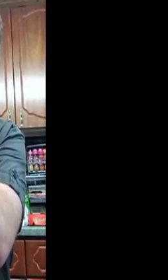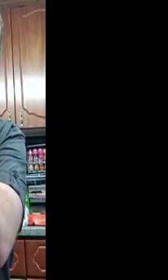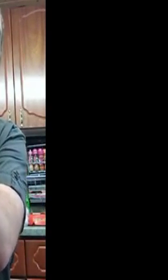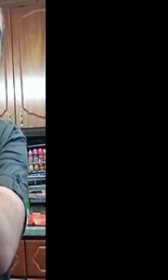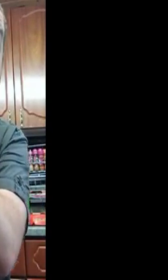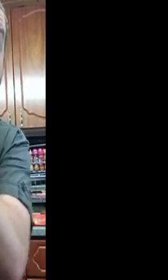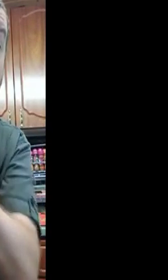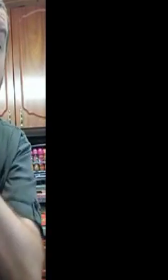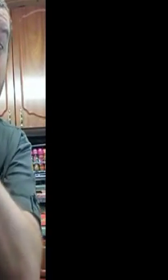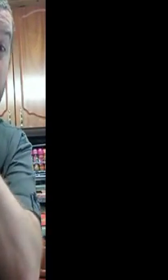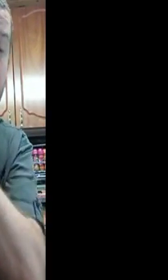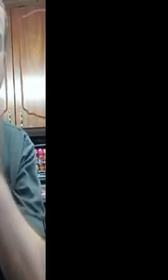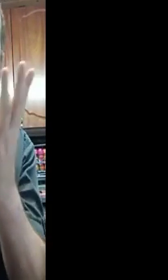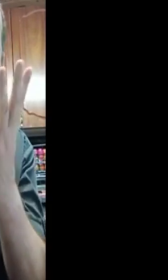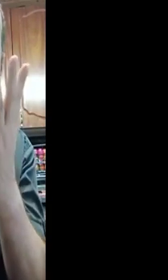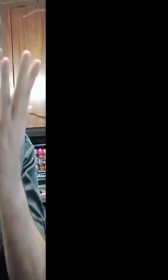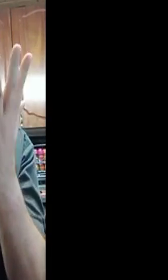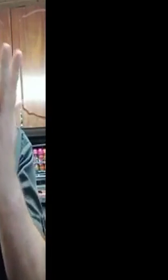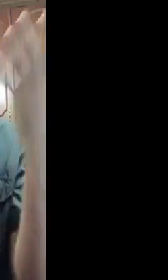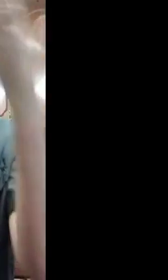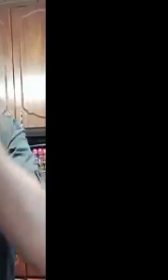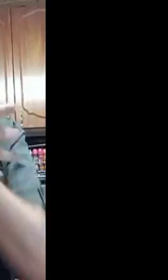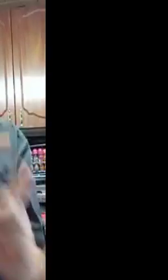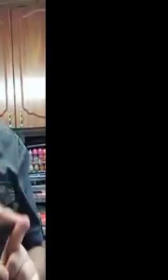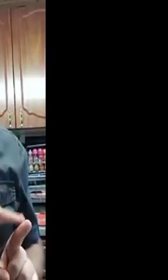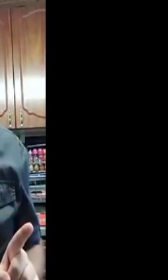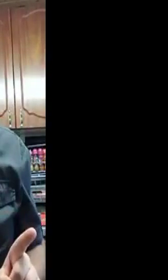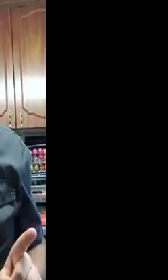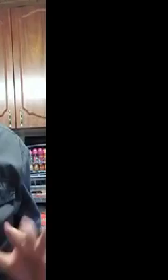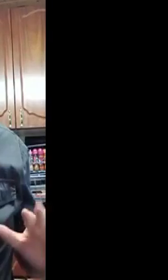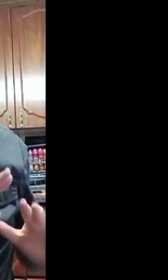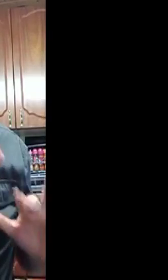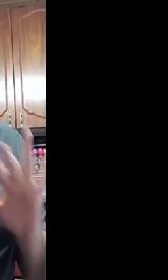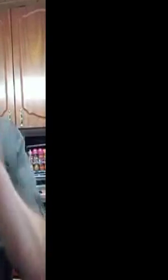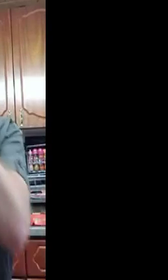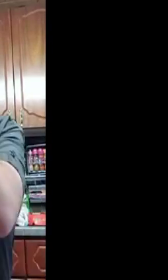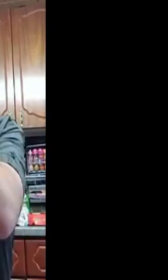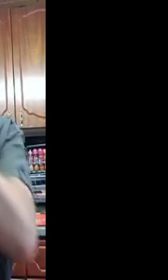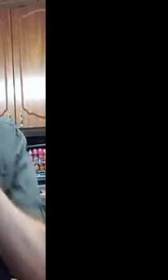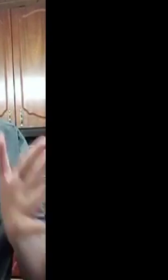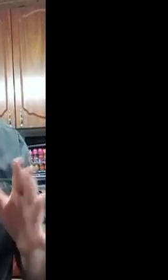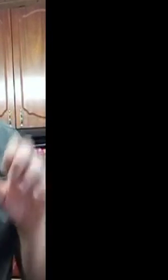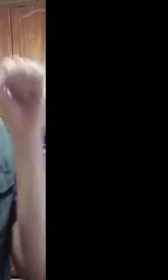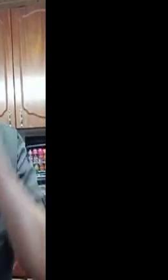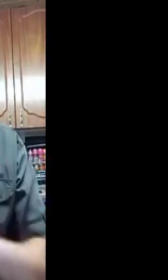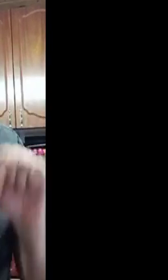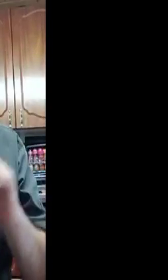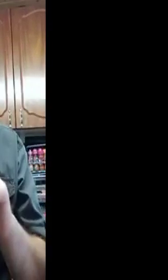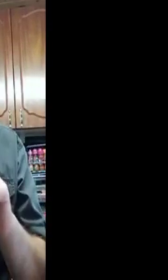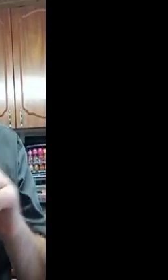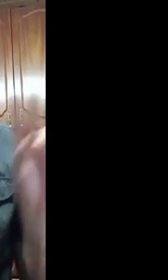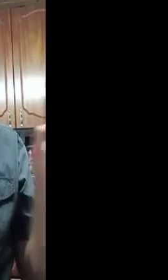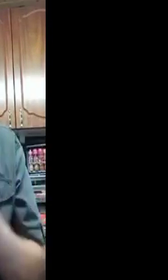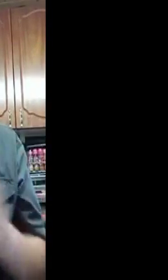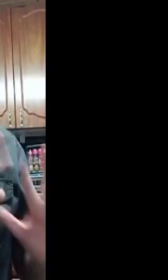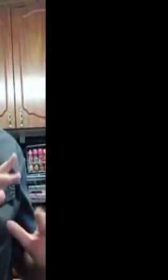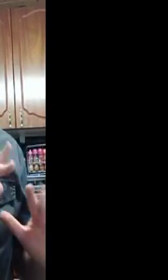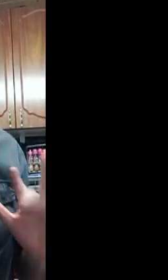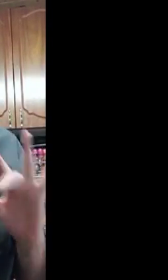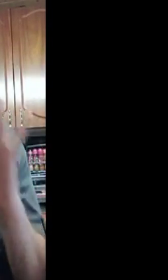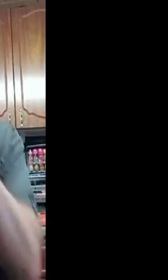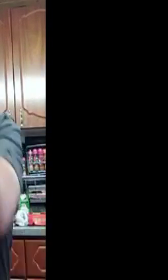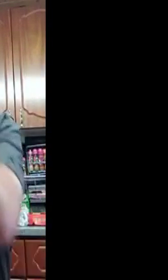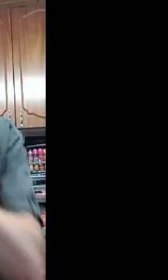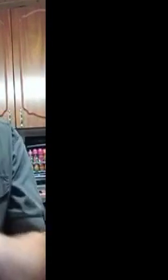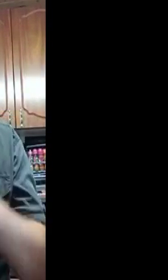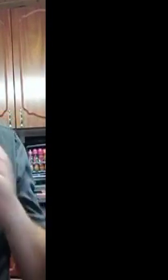9pm. So, it's a really rapid storm track right up across Ireland.